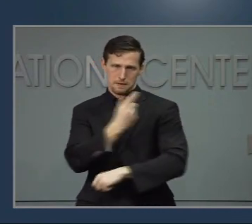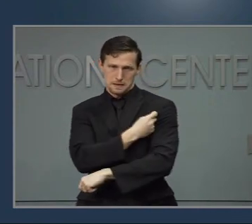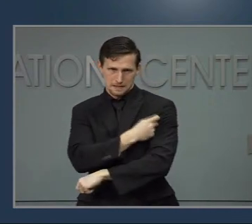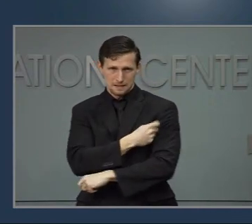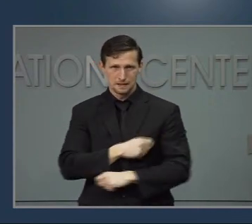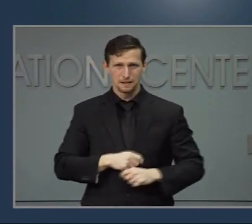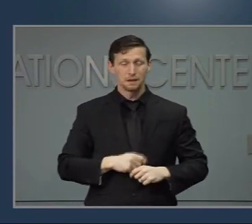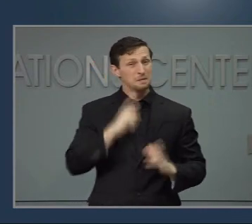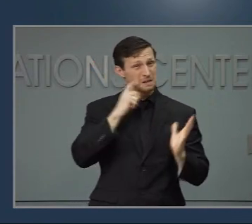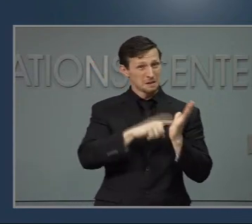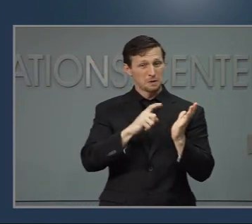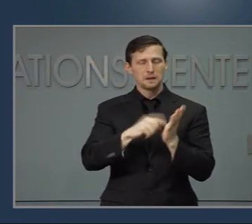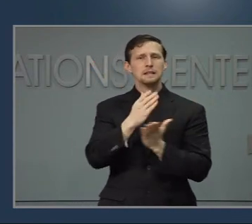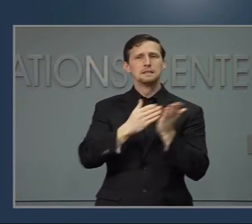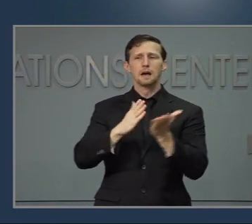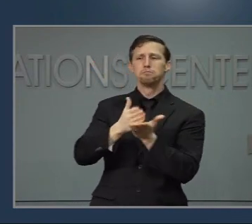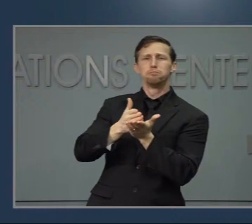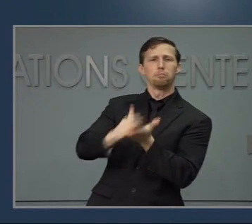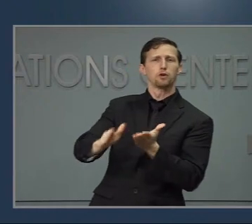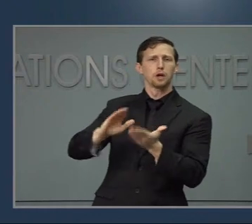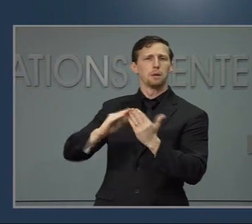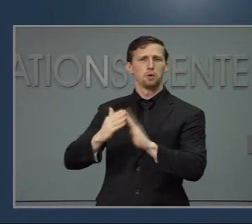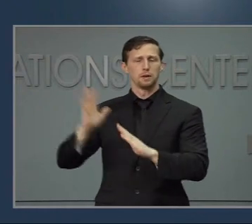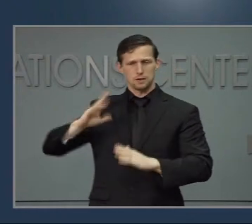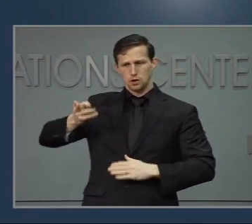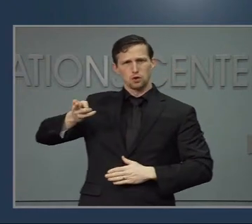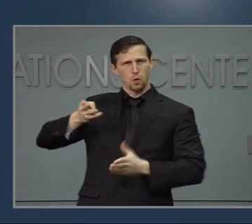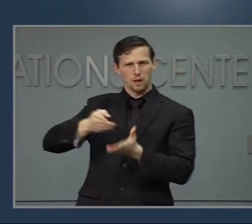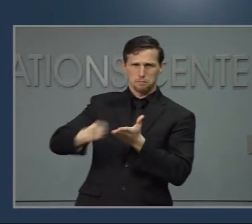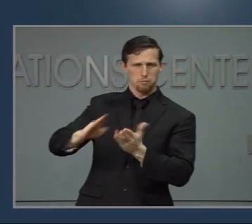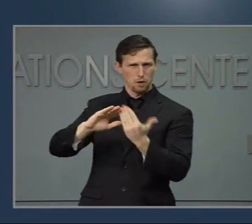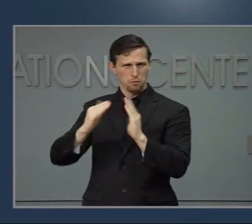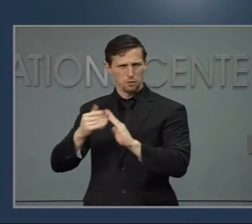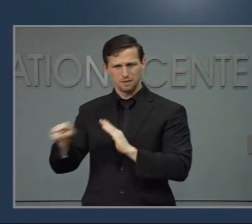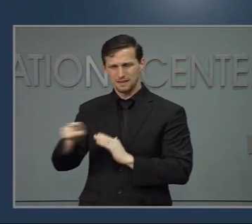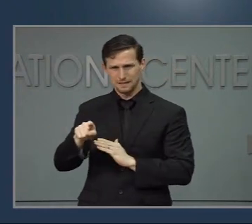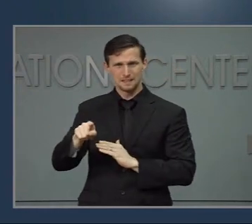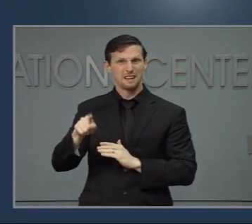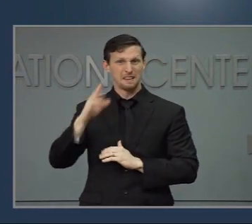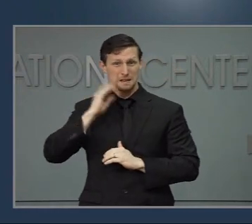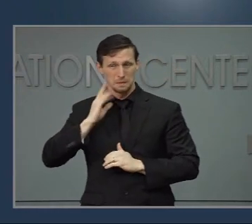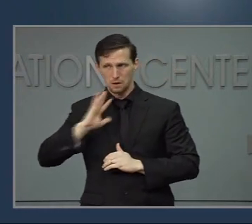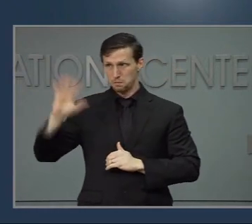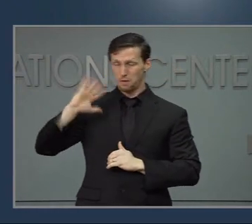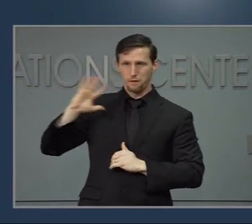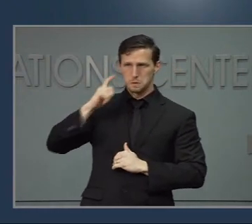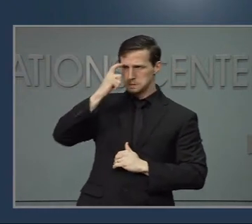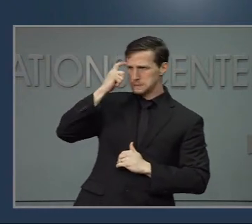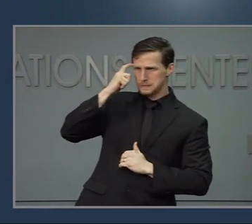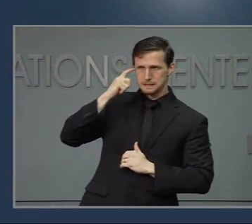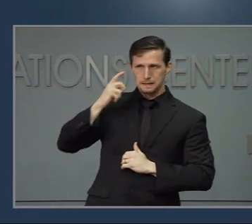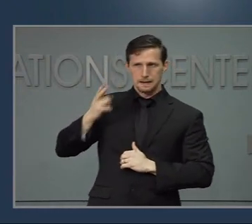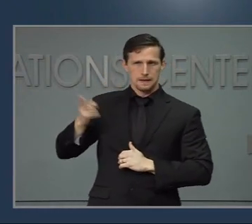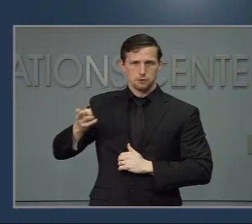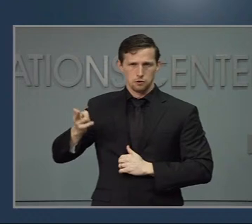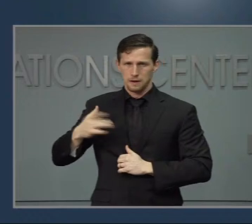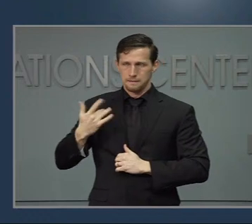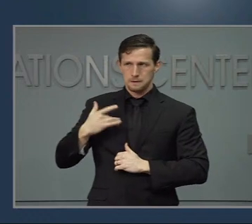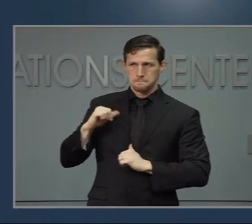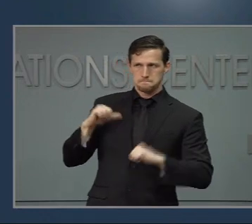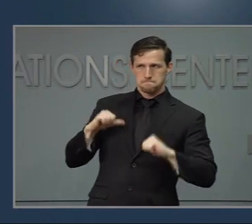and continuing racial and ethnic injustice in our healthcare system may feel greater distrust towards vaccines.